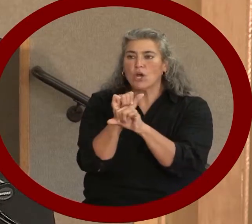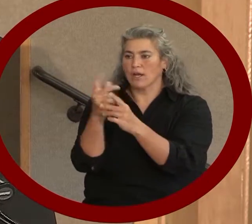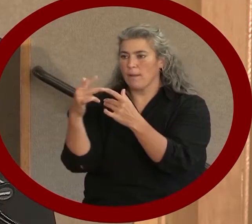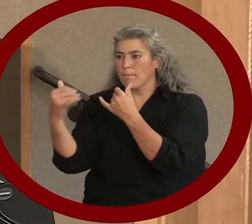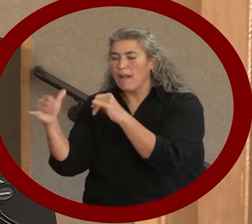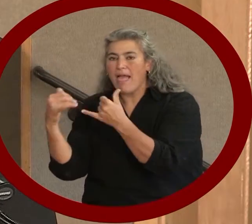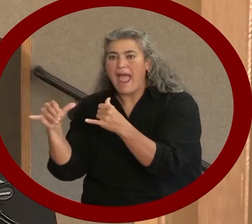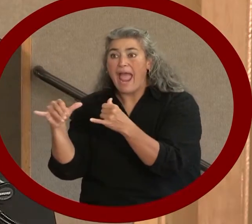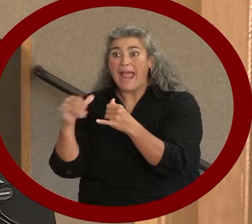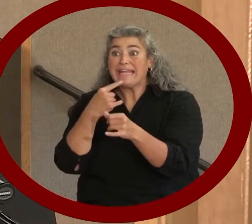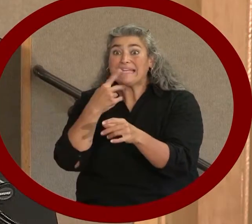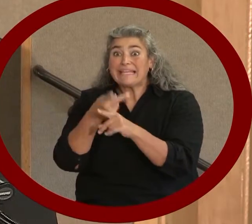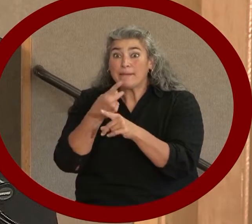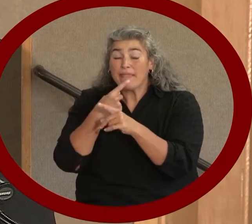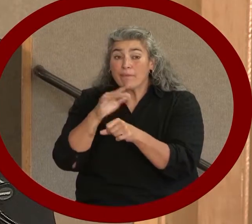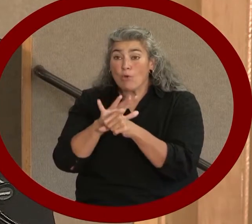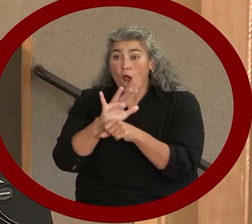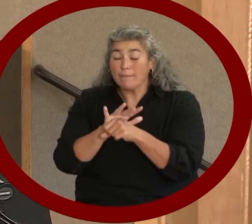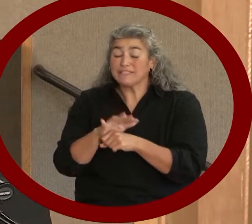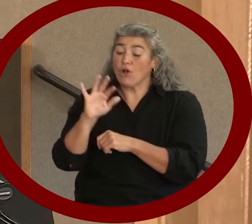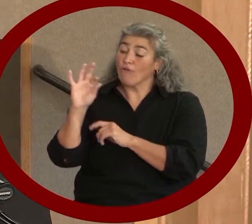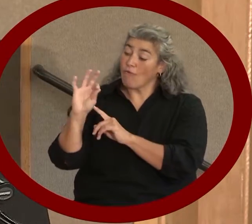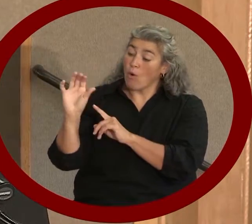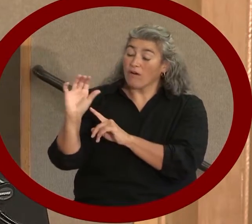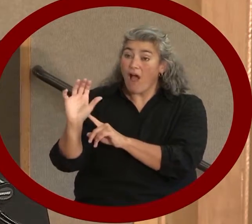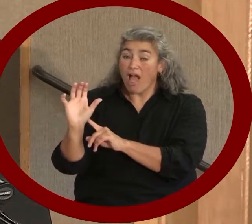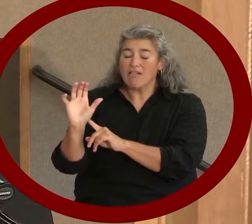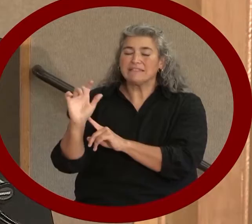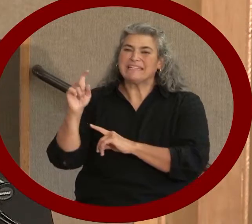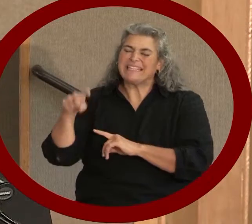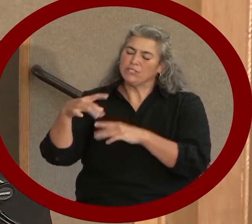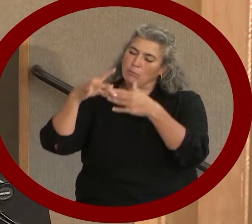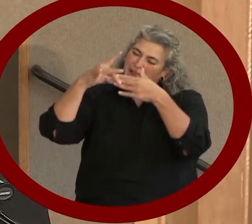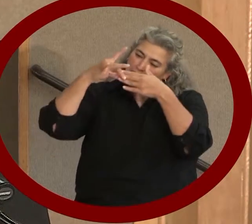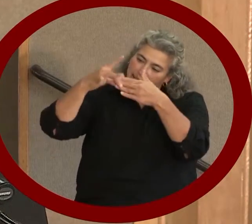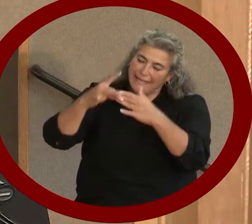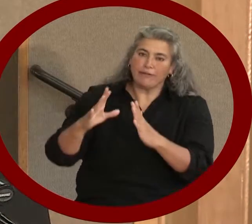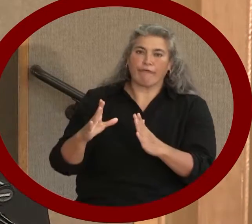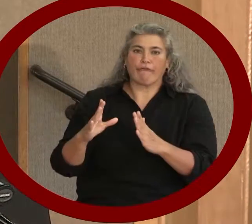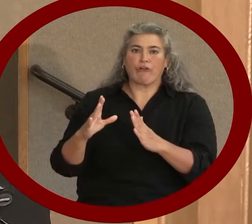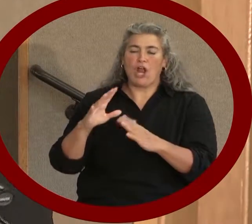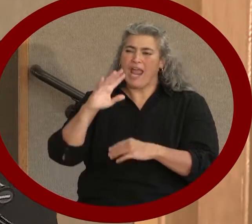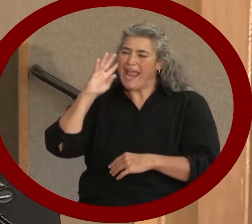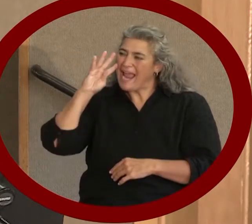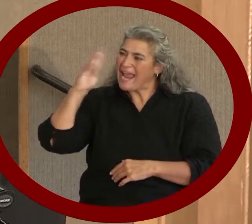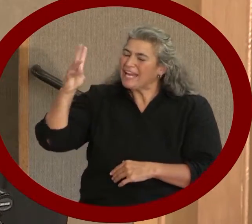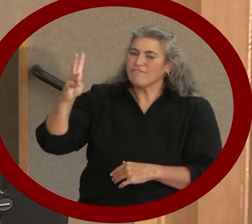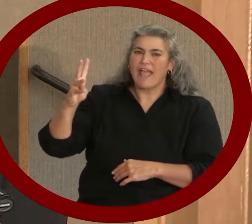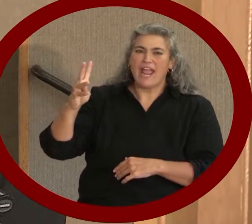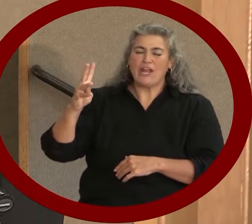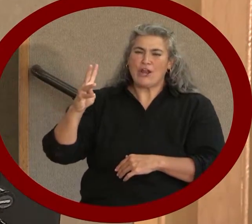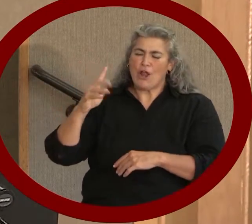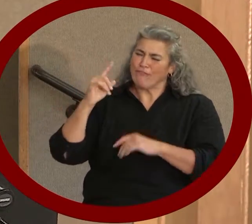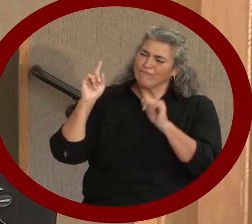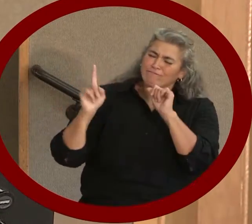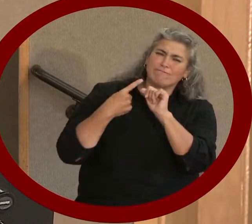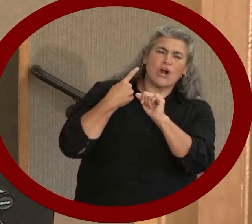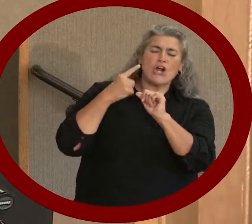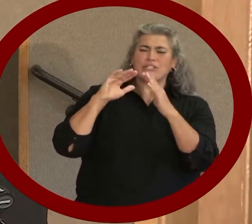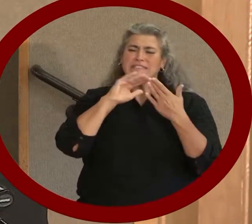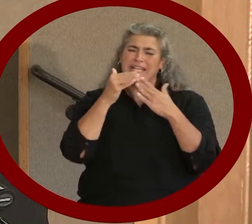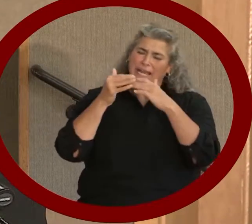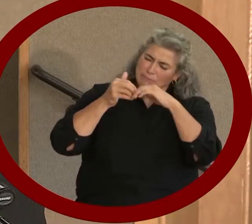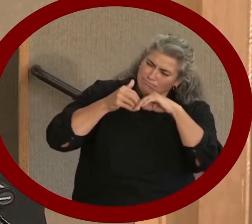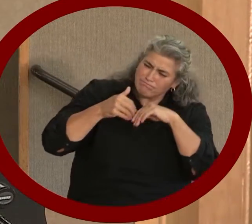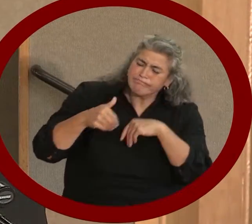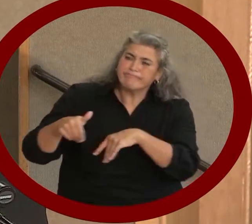when it comes to keeping the promises, Fort Collins should be a leader, the innovator, the trailblazer. Fort Collins should